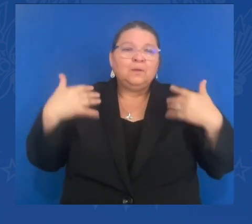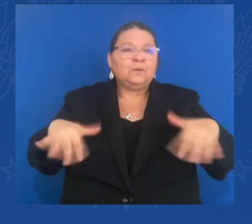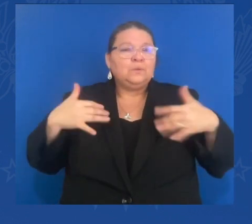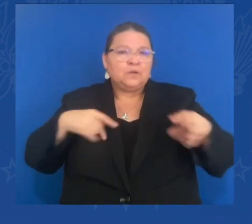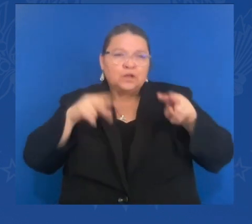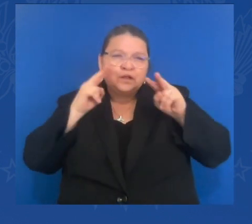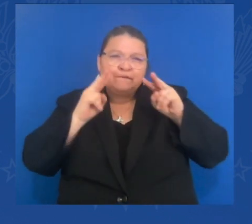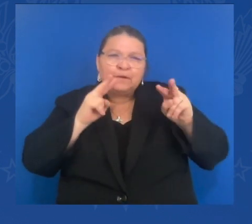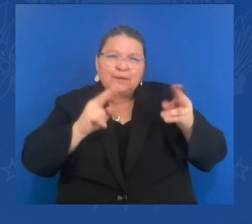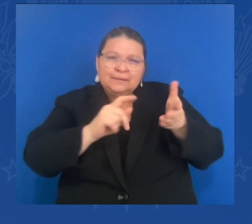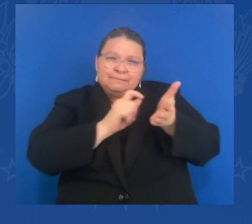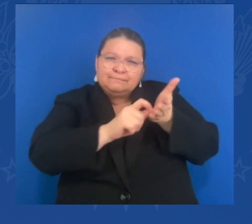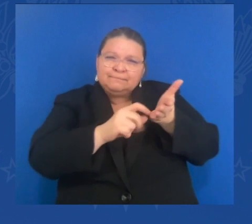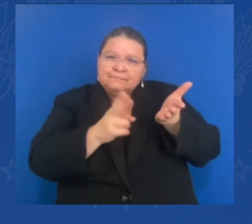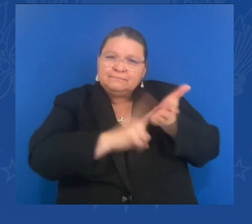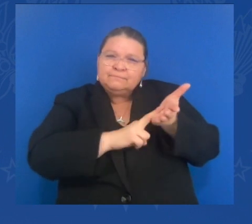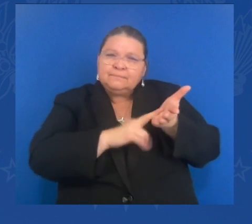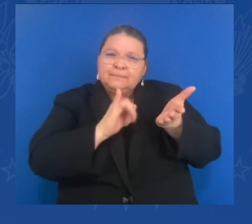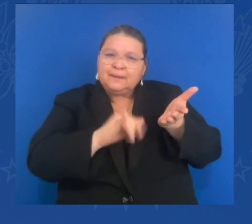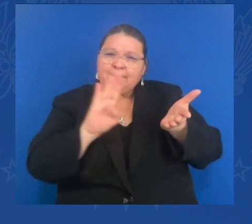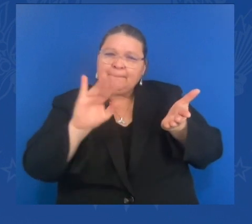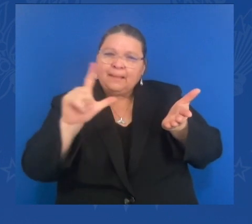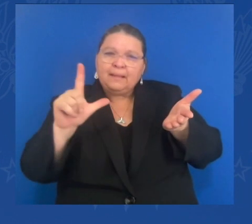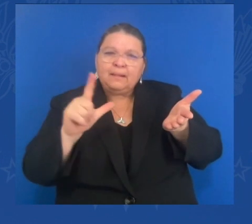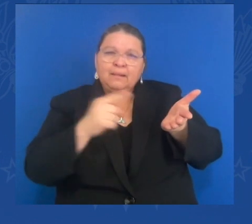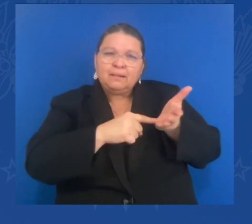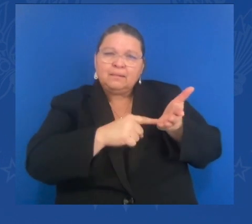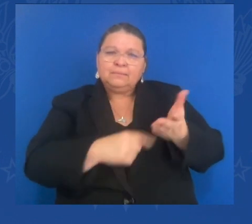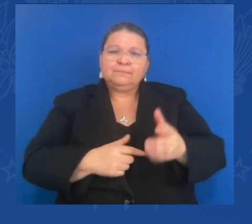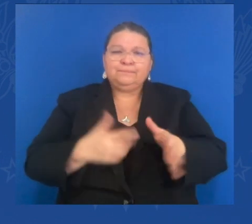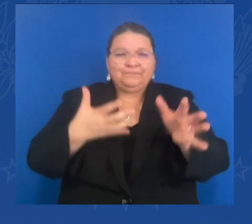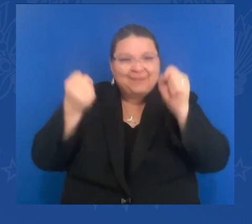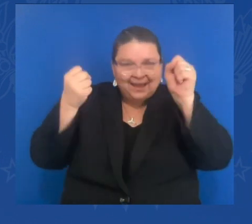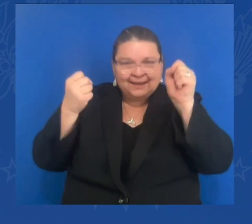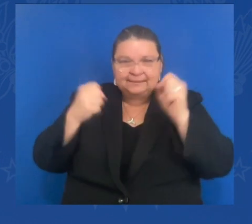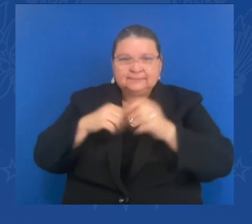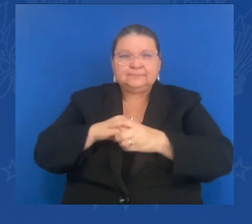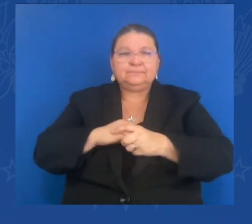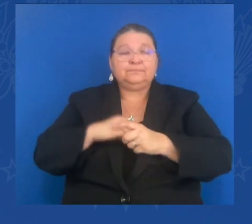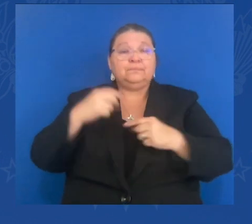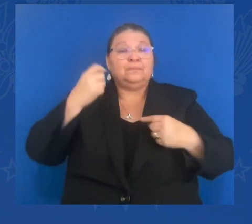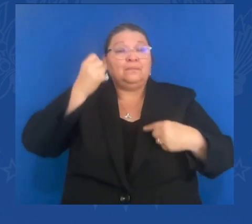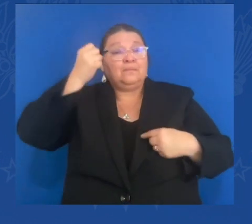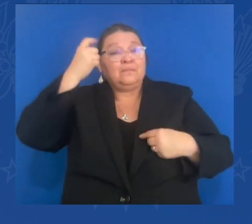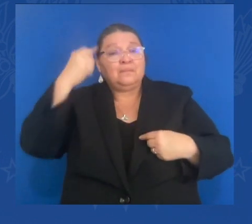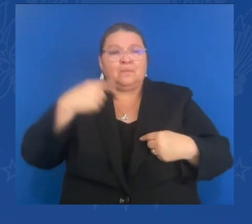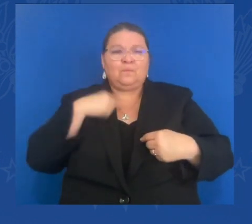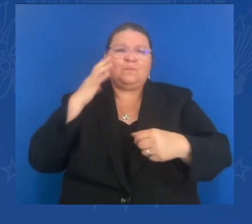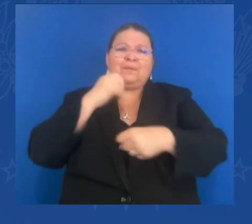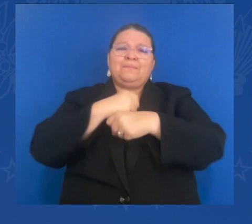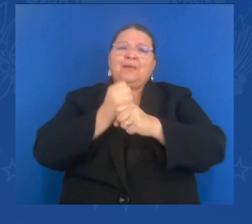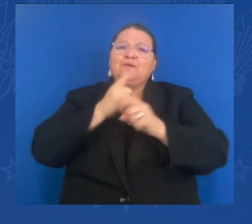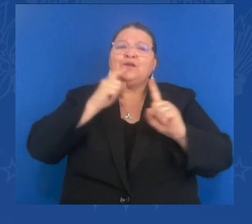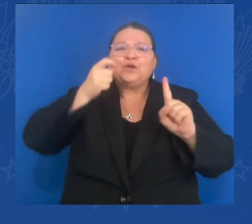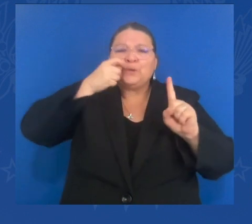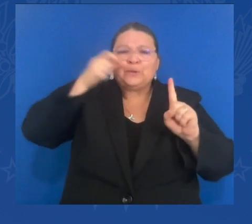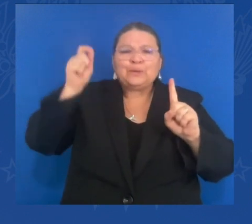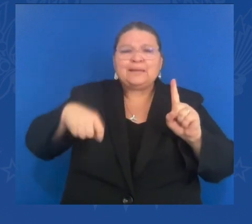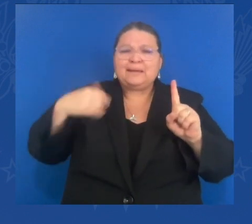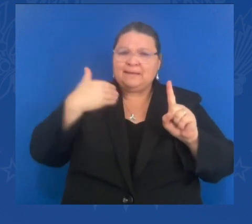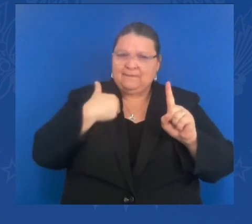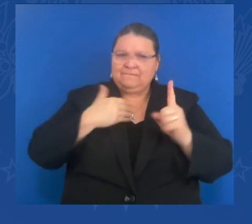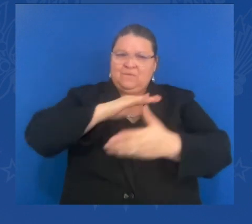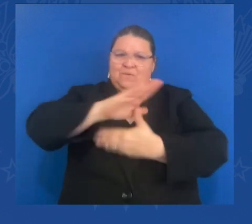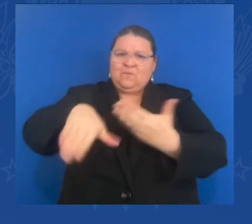though. We will make sure Ukraine has weapons to defend against an invading Russian force. We will. We will send